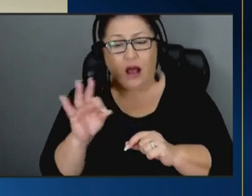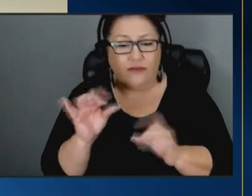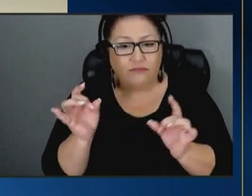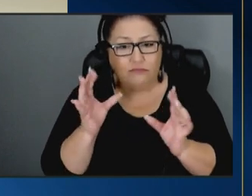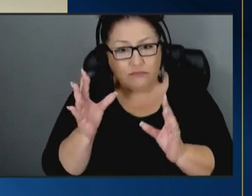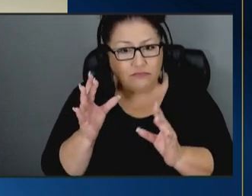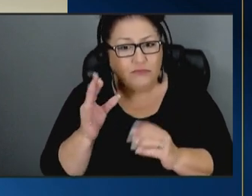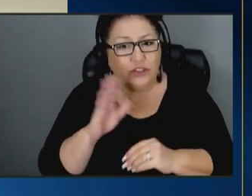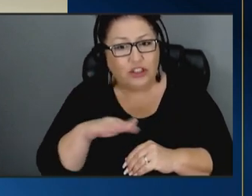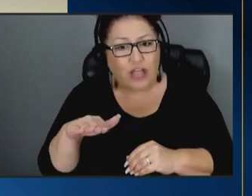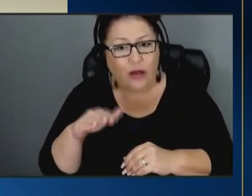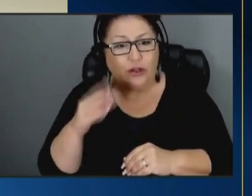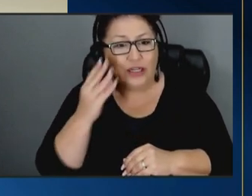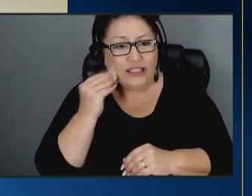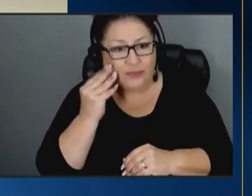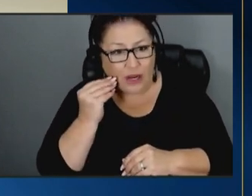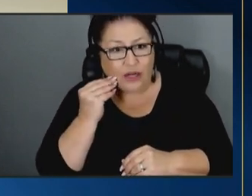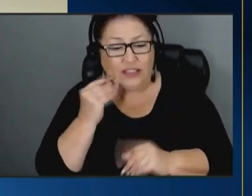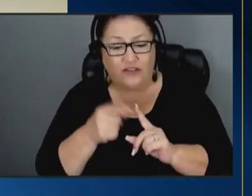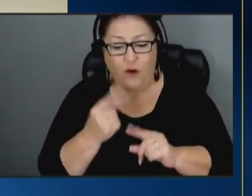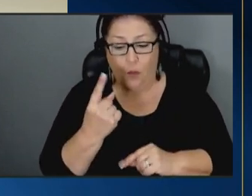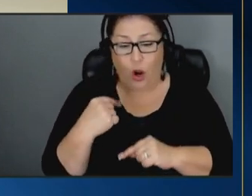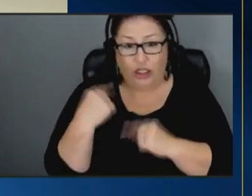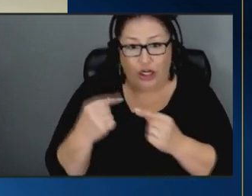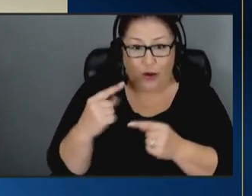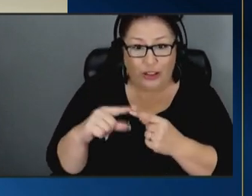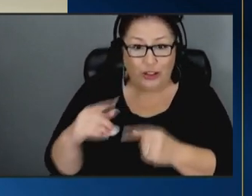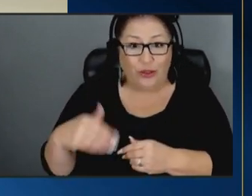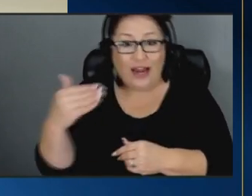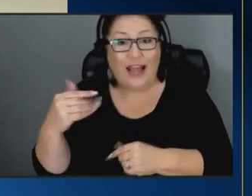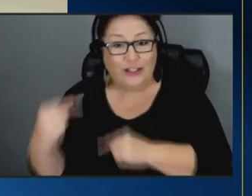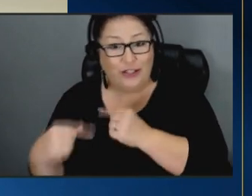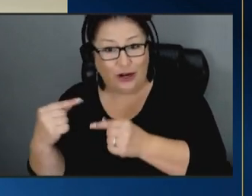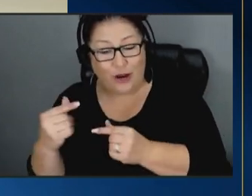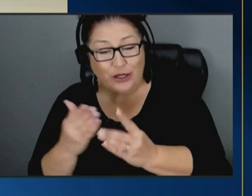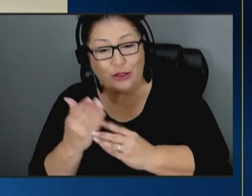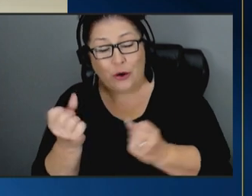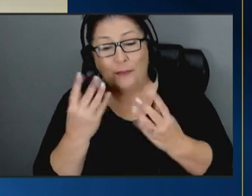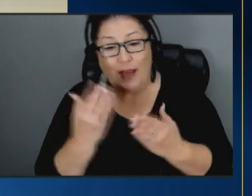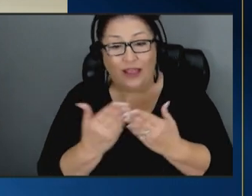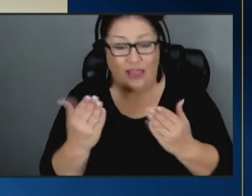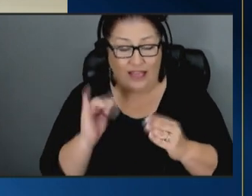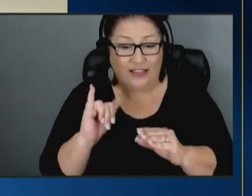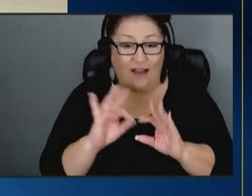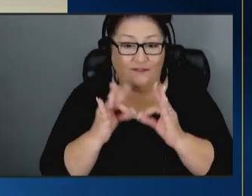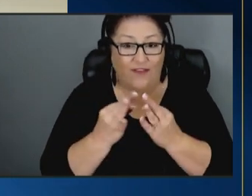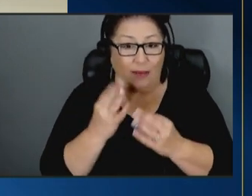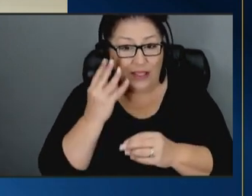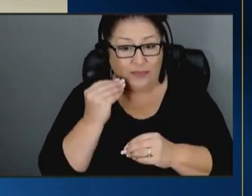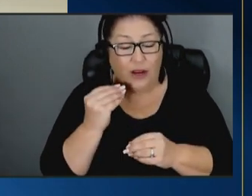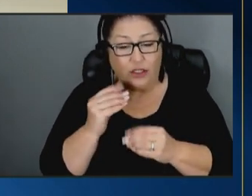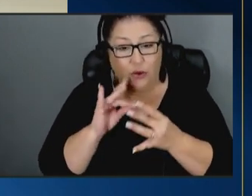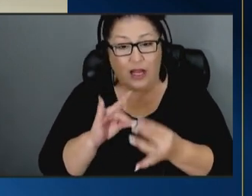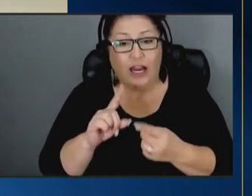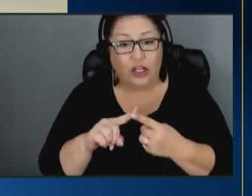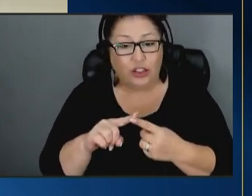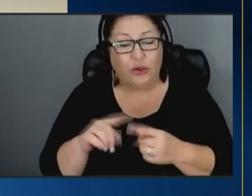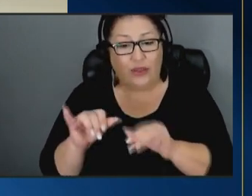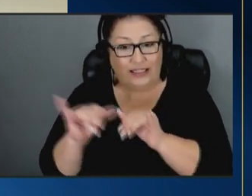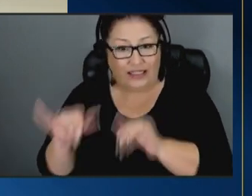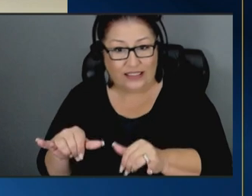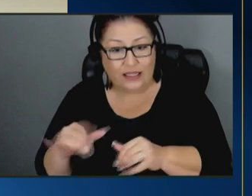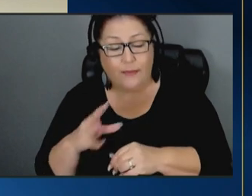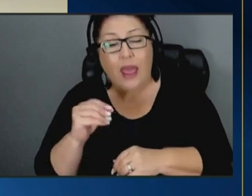generation to the next uh through many of the things that families experience uh related to the child welfare system and actually to